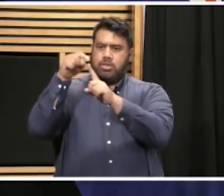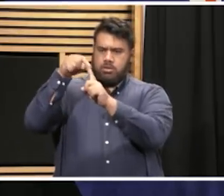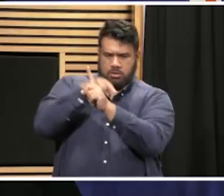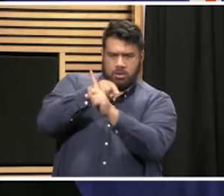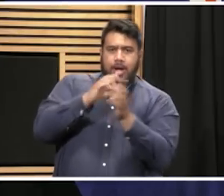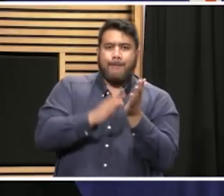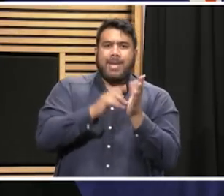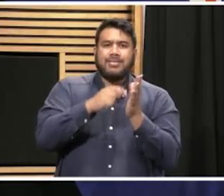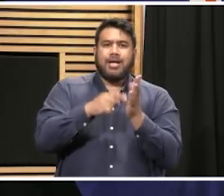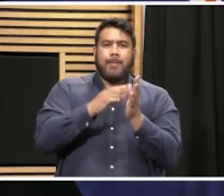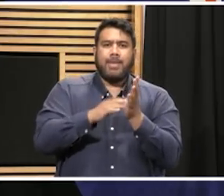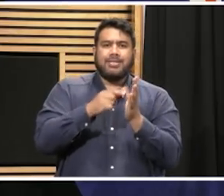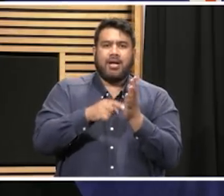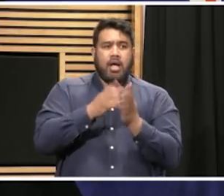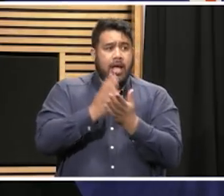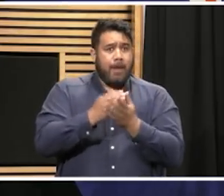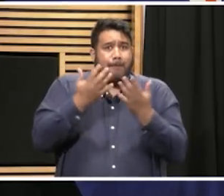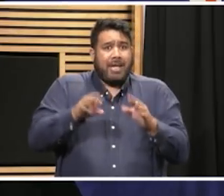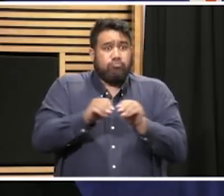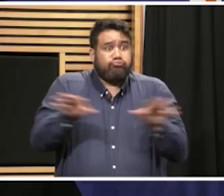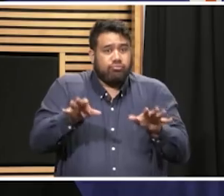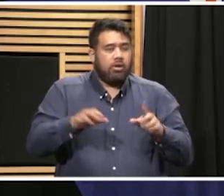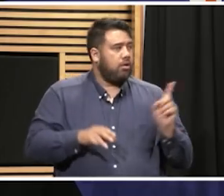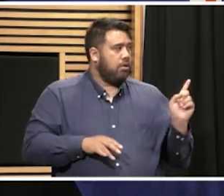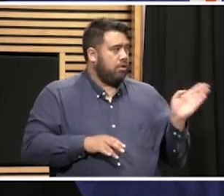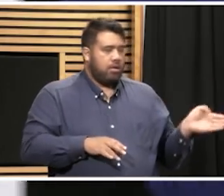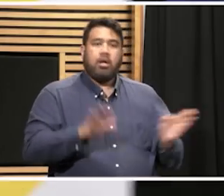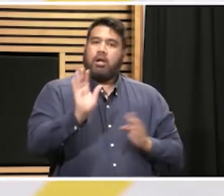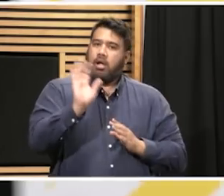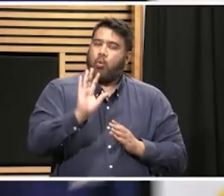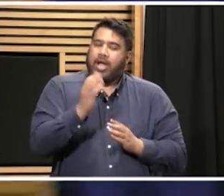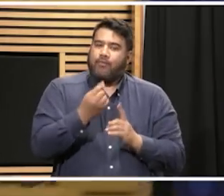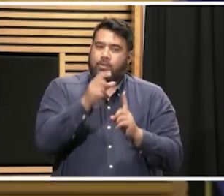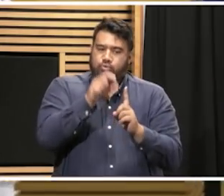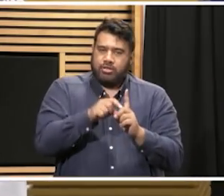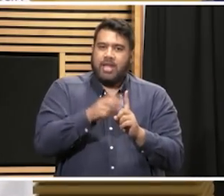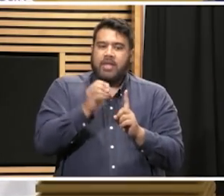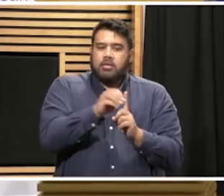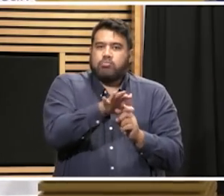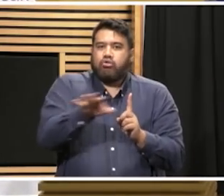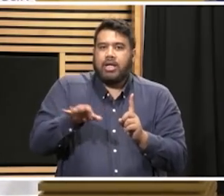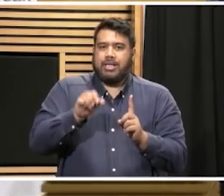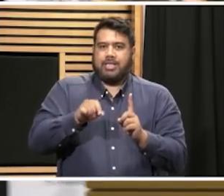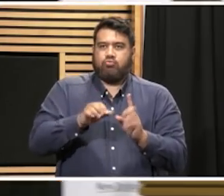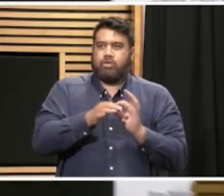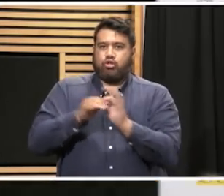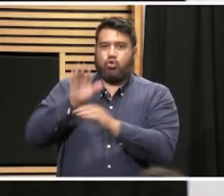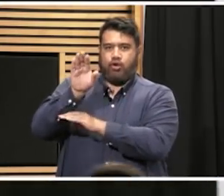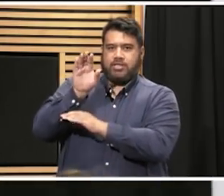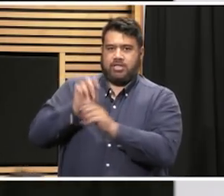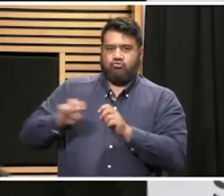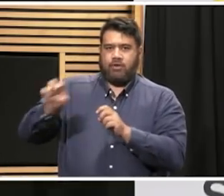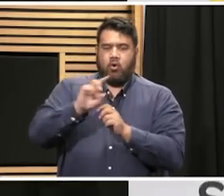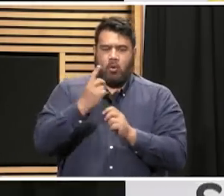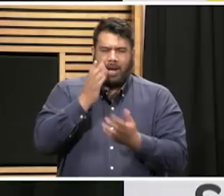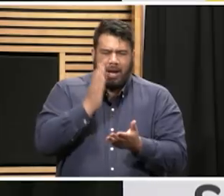We know there's a cluster in Matamata and we know that there was an index case that was associated with overseas travel. What's not